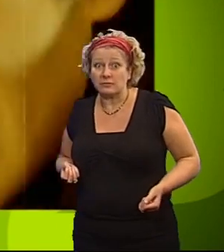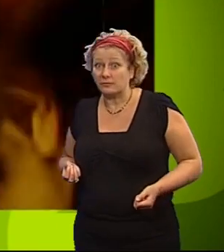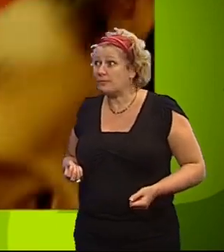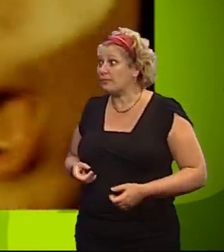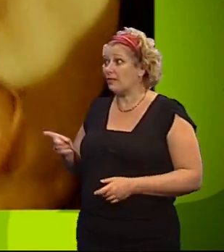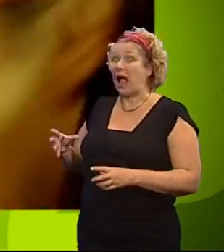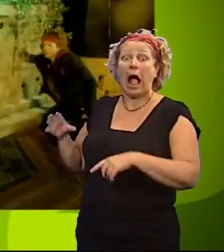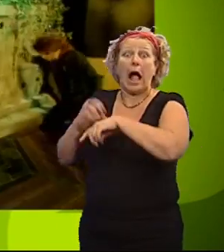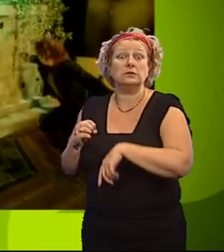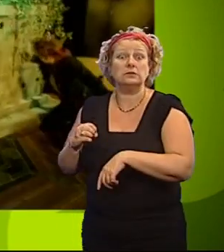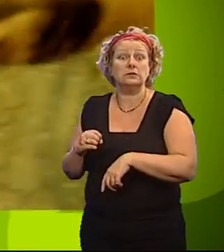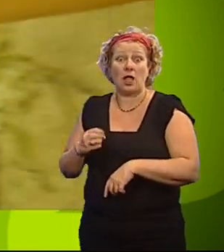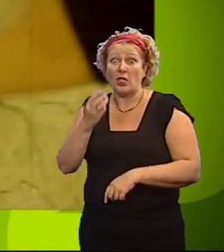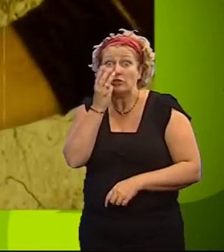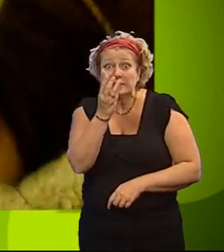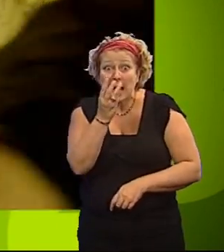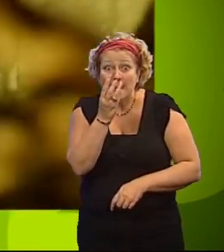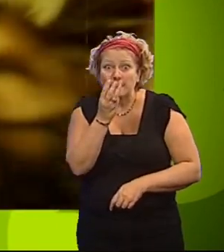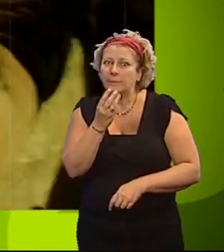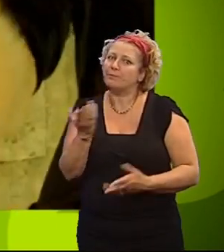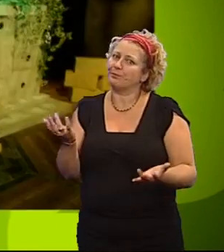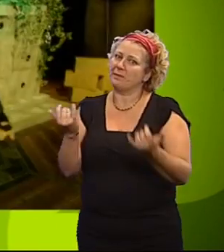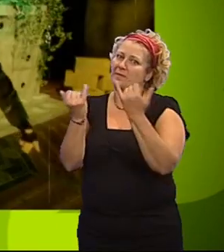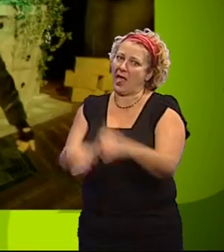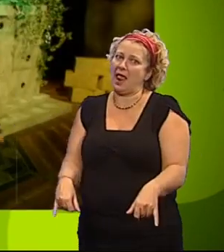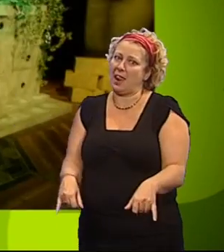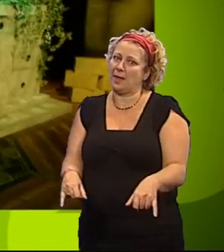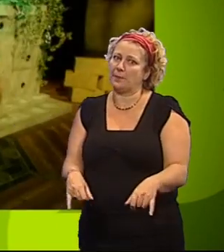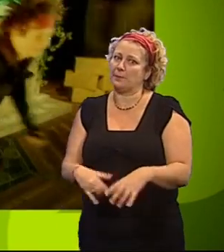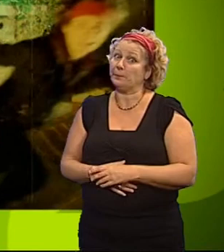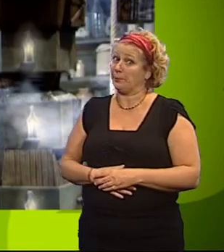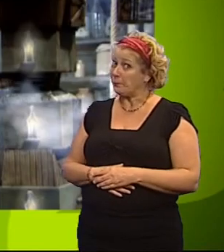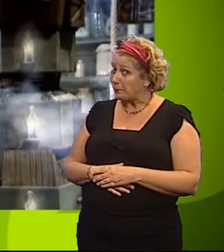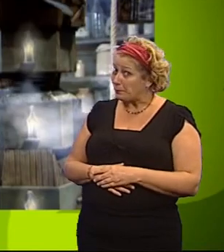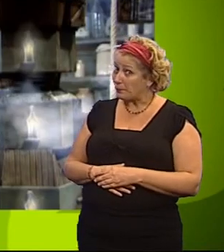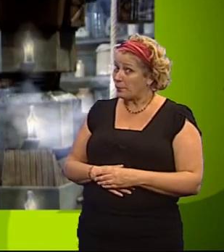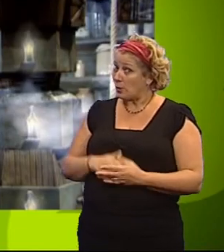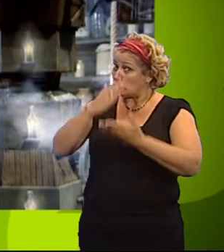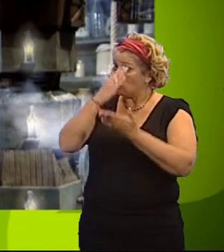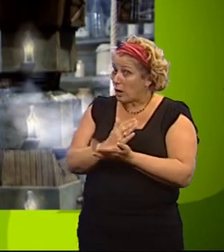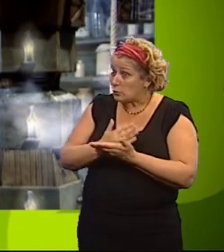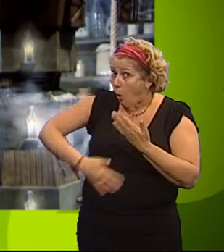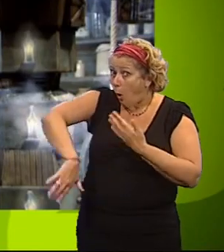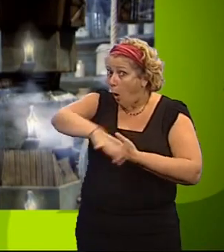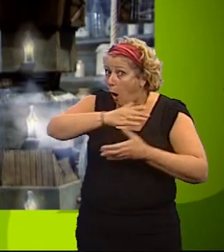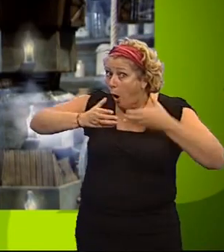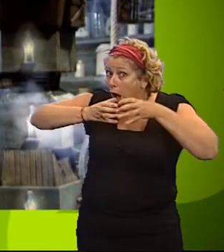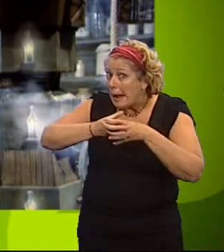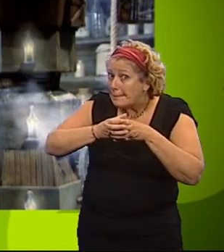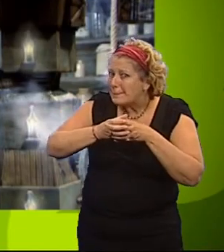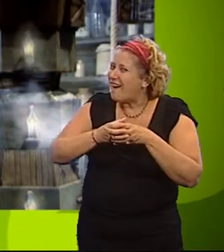If they get bitten three times, they fail. Can they trust everyone on their team?